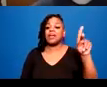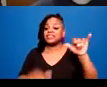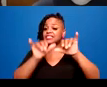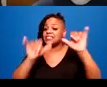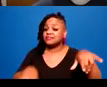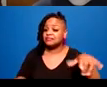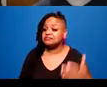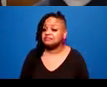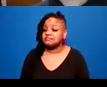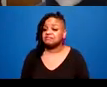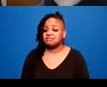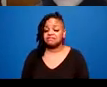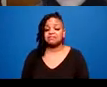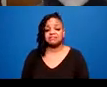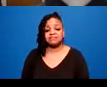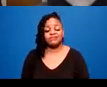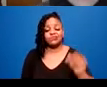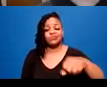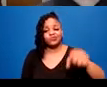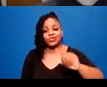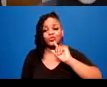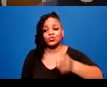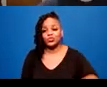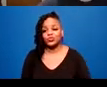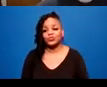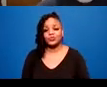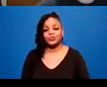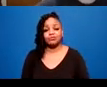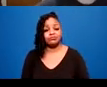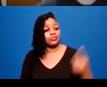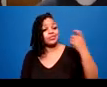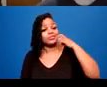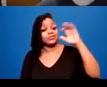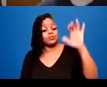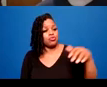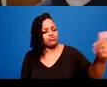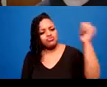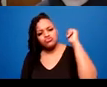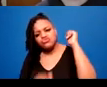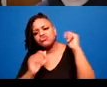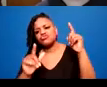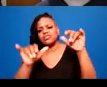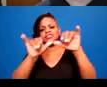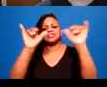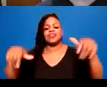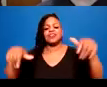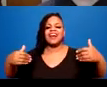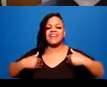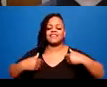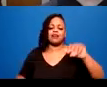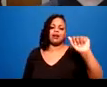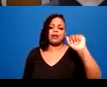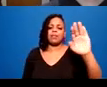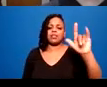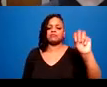someone said, it's all of them, all the systems. So thank you for participating in that